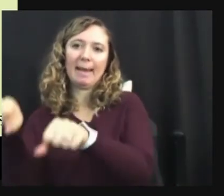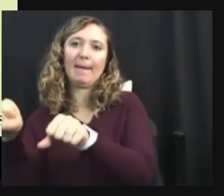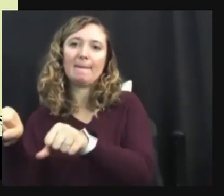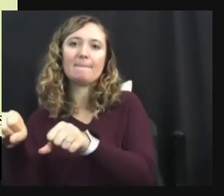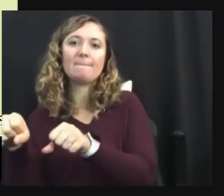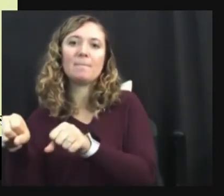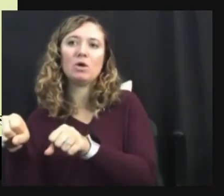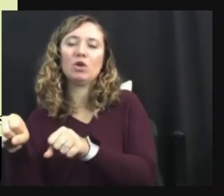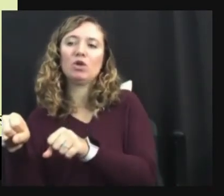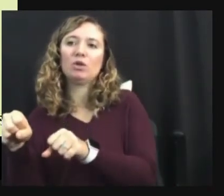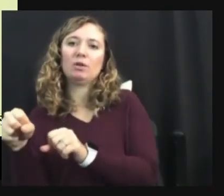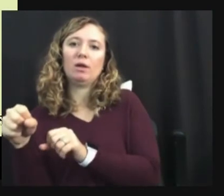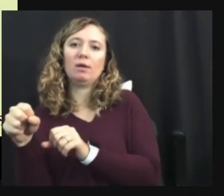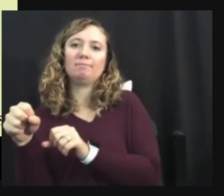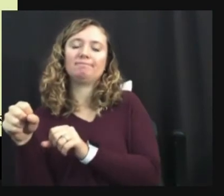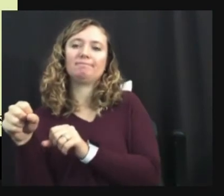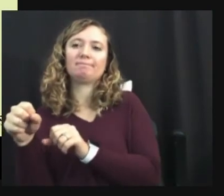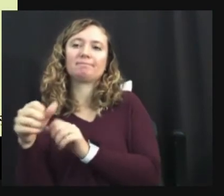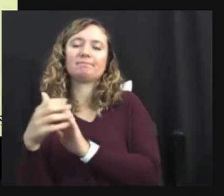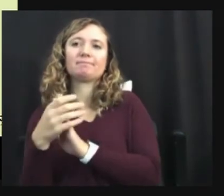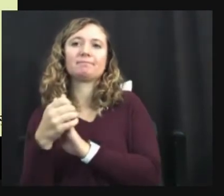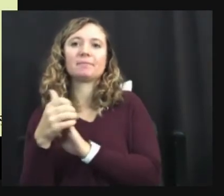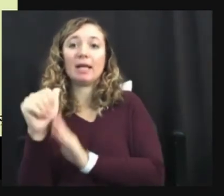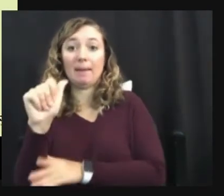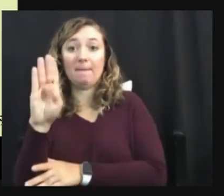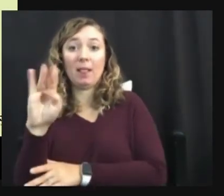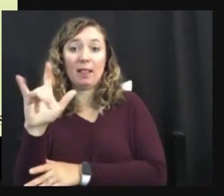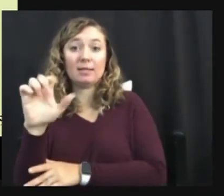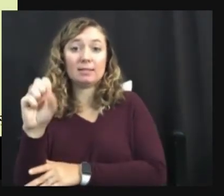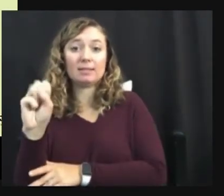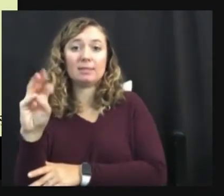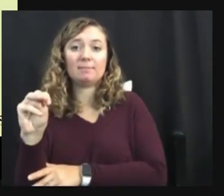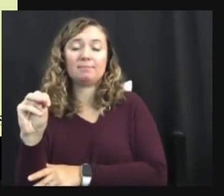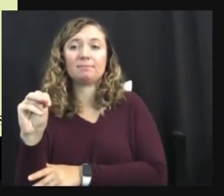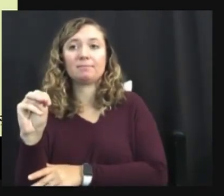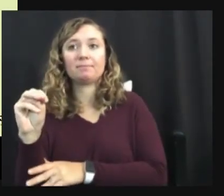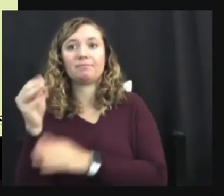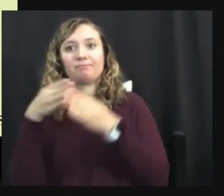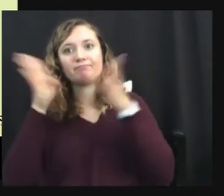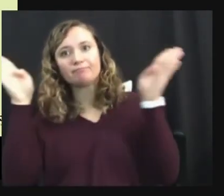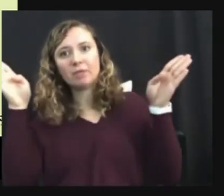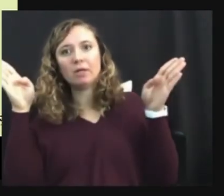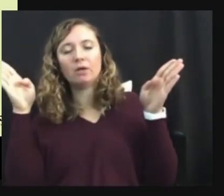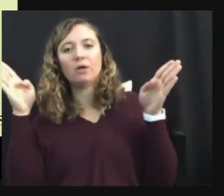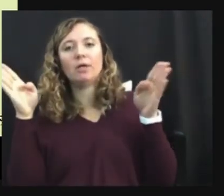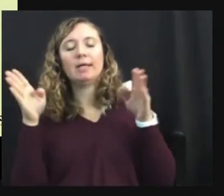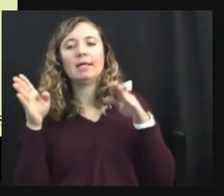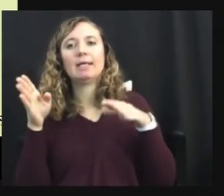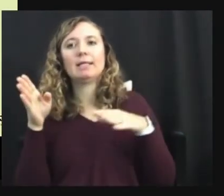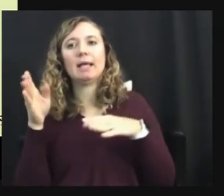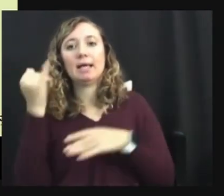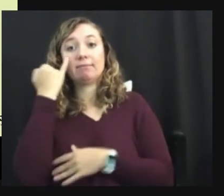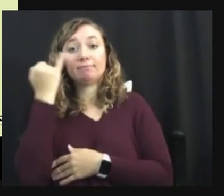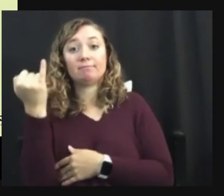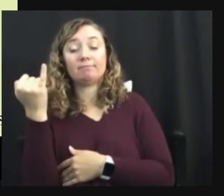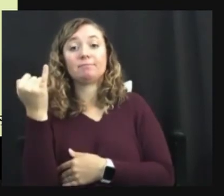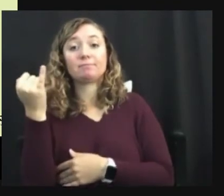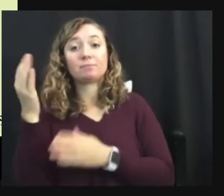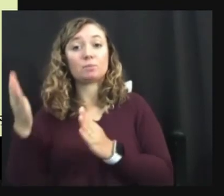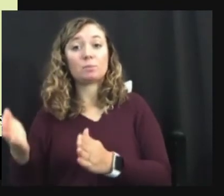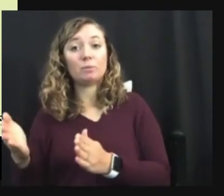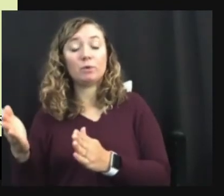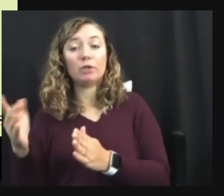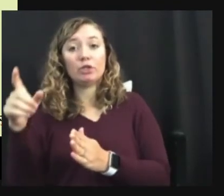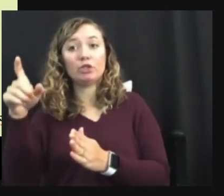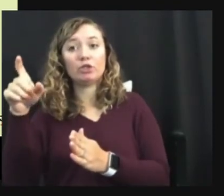So ableism is, is on a very, very broad level. The idea that a person should